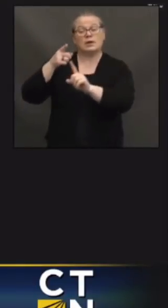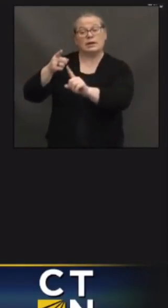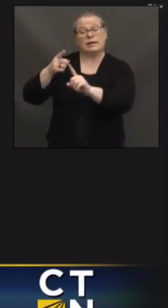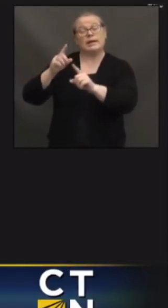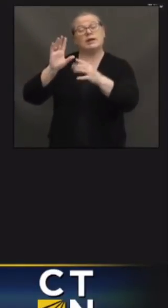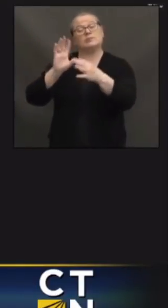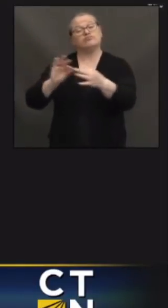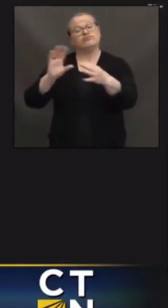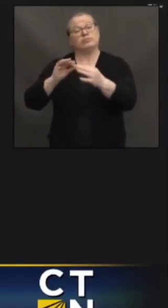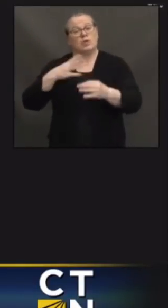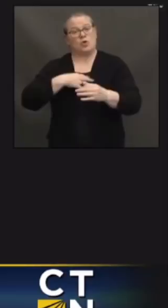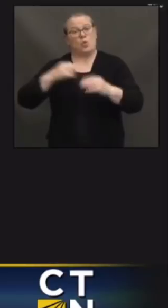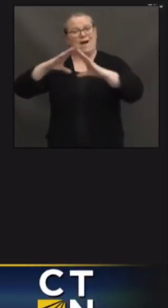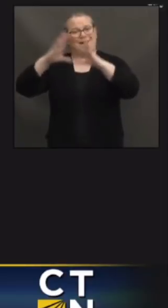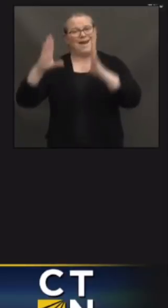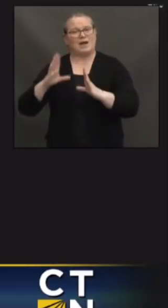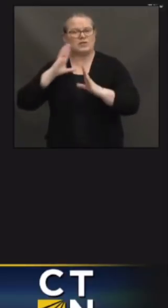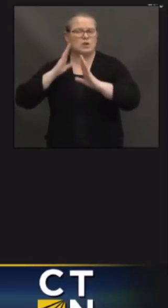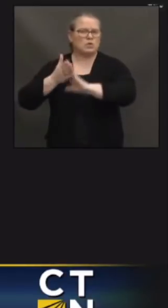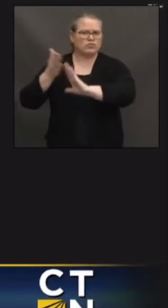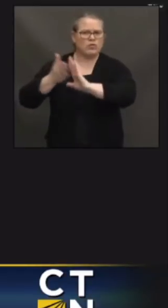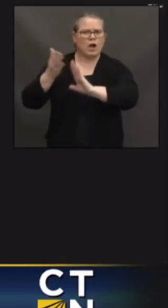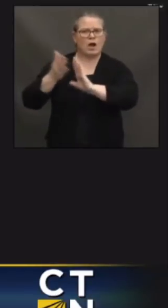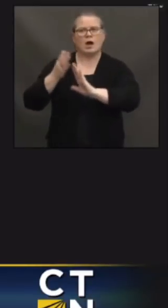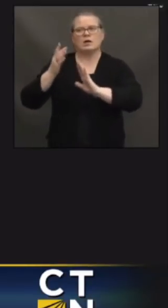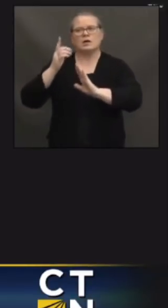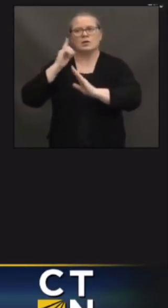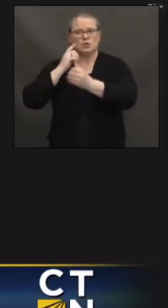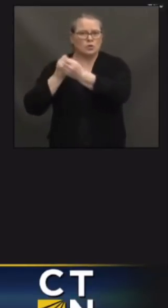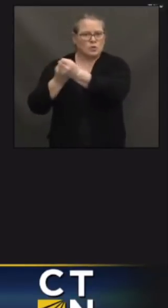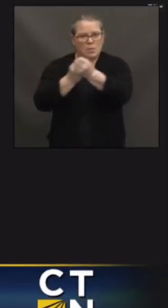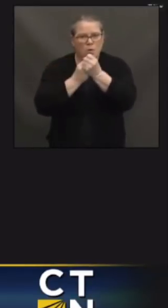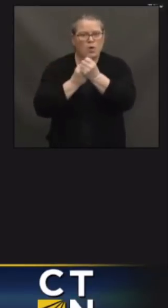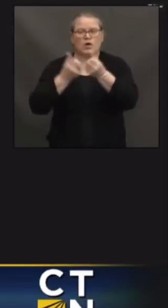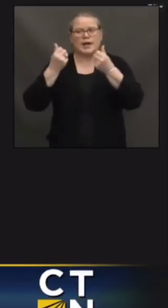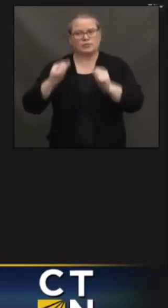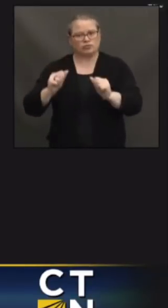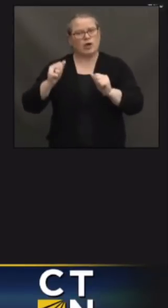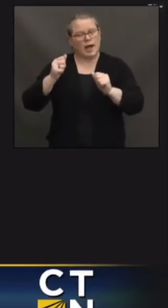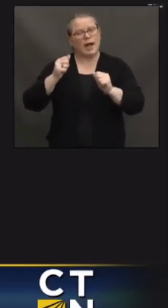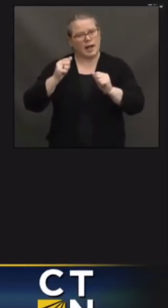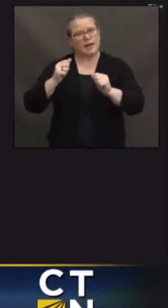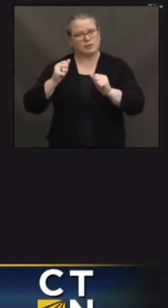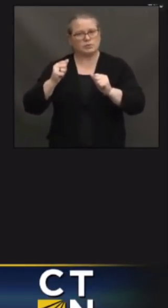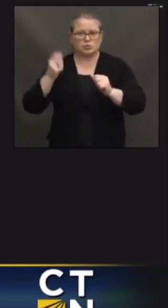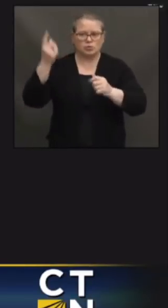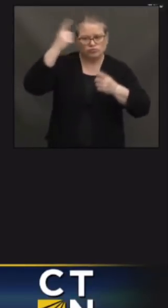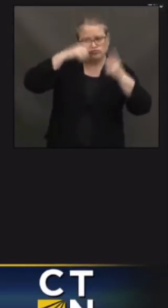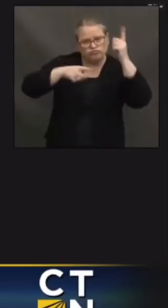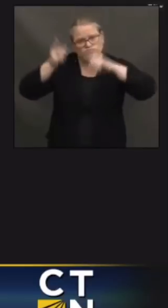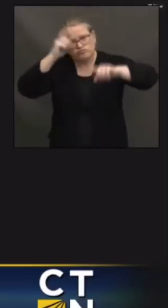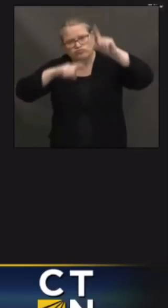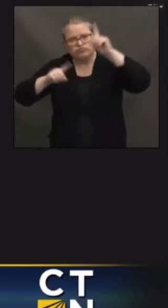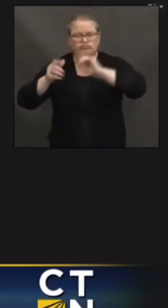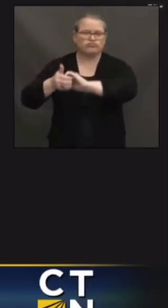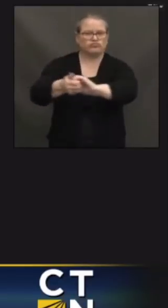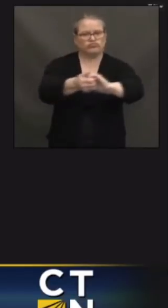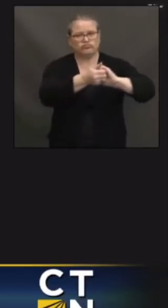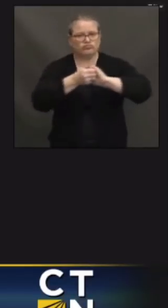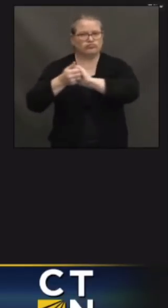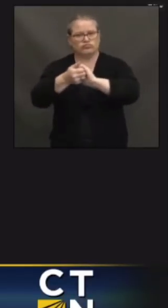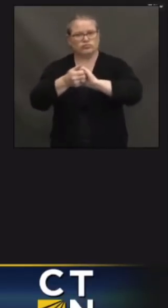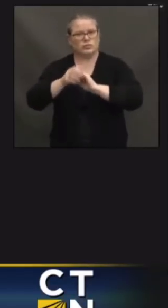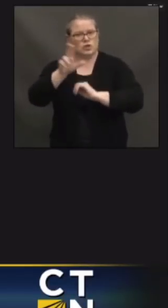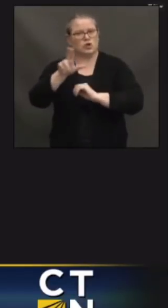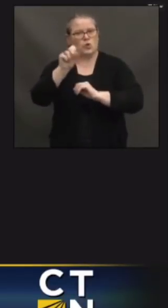rather than divided the country. And a lot of people were skeptical of whether he could do that. It's pretty stunning, the public reaction to this